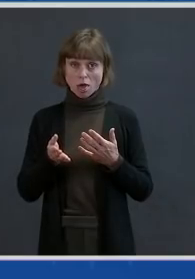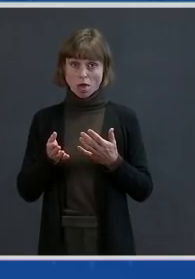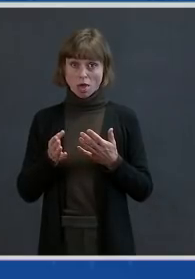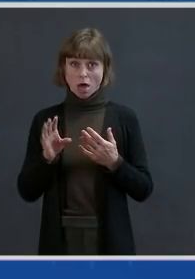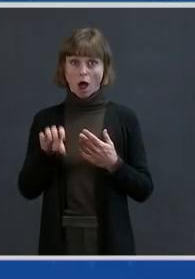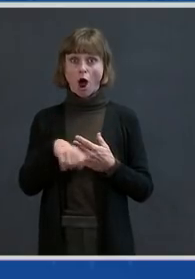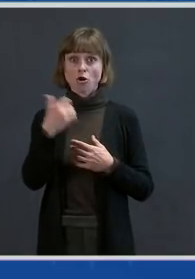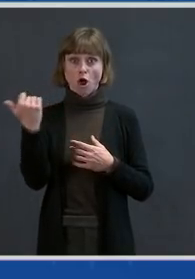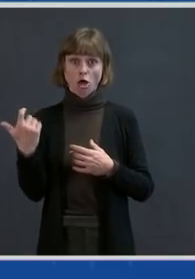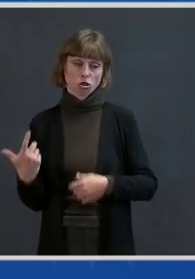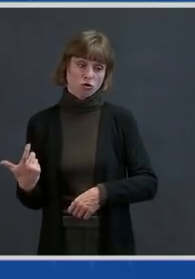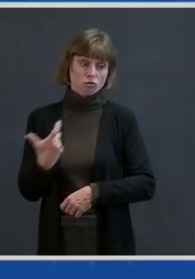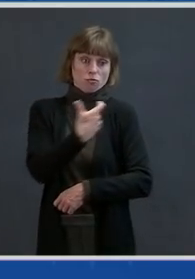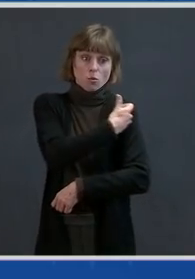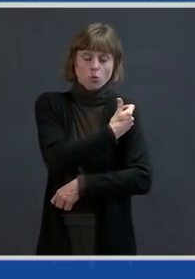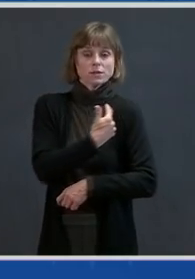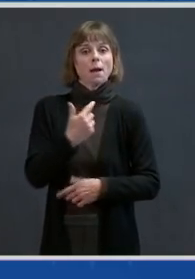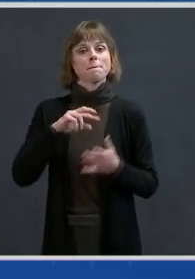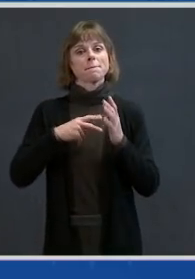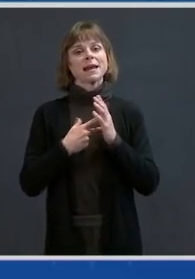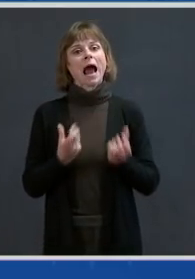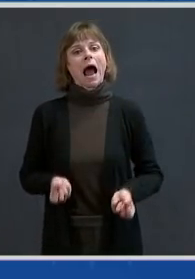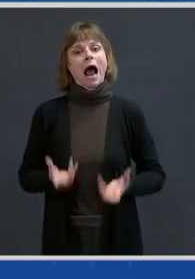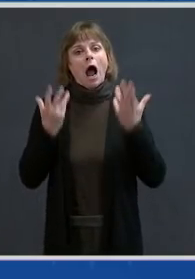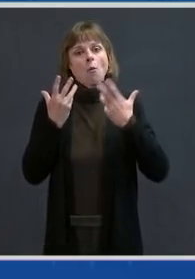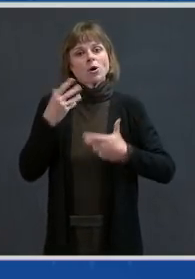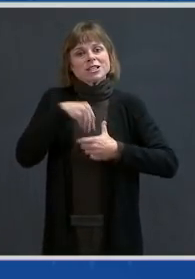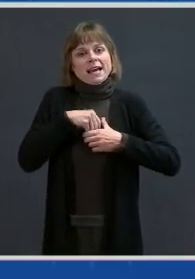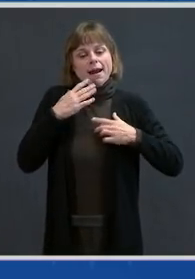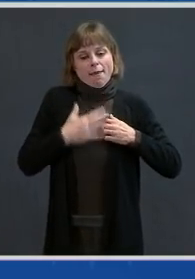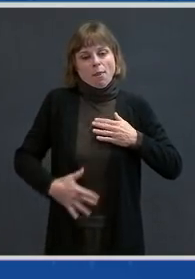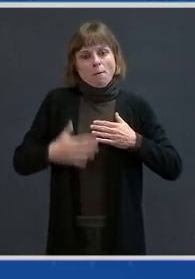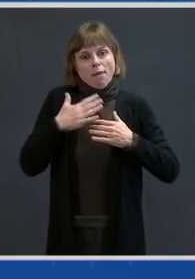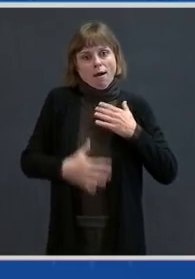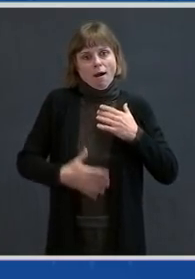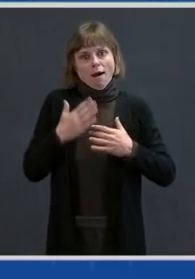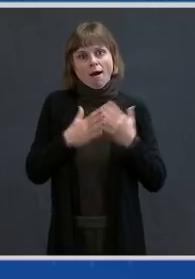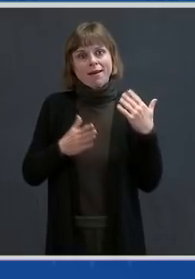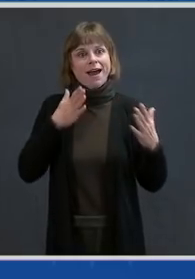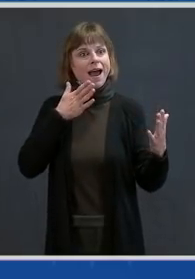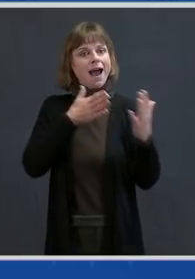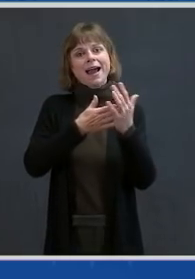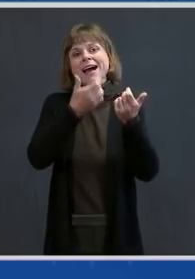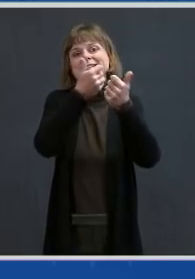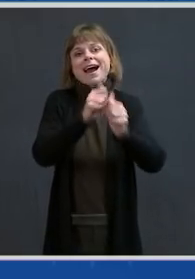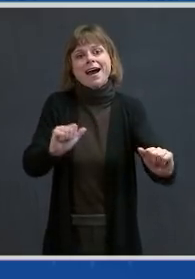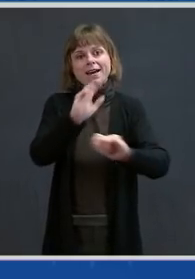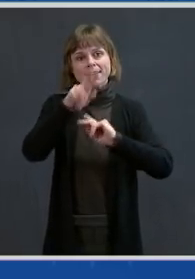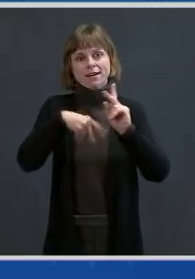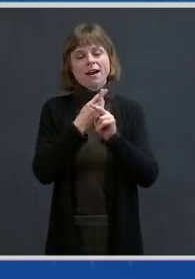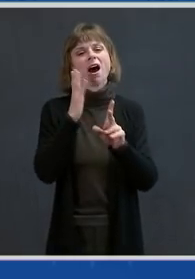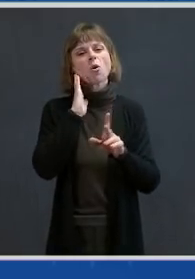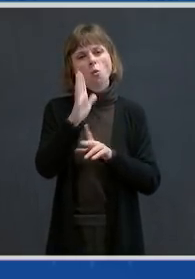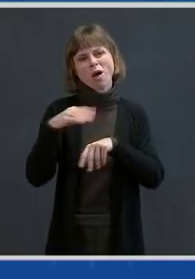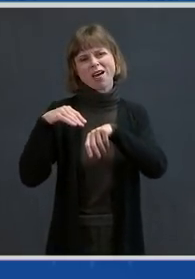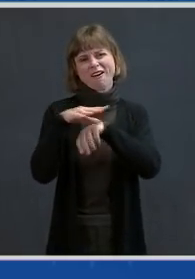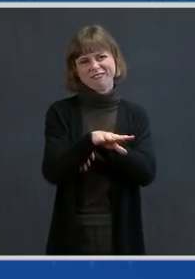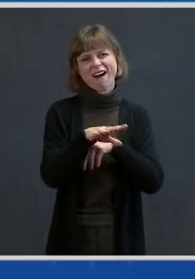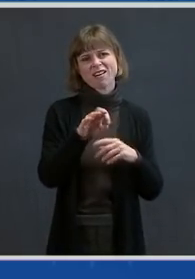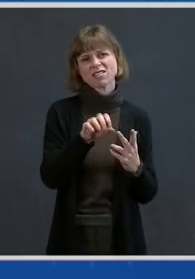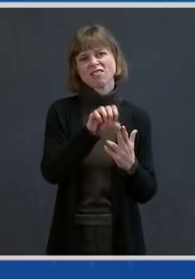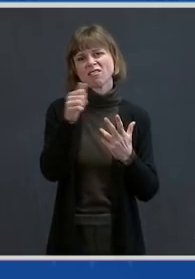tighter of antibody against even the wild type will have spillover effects in